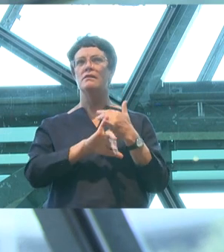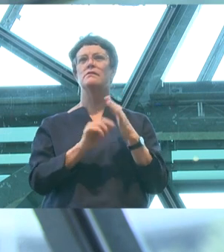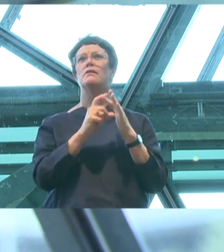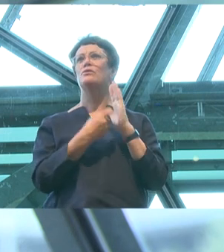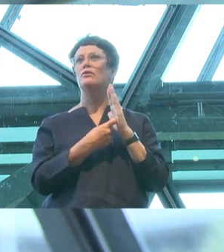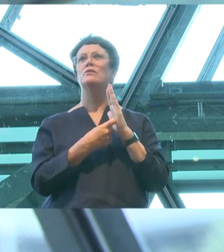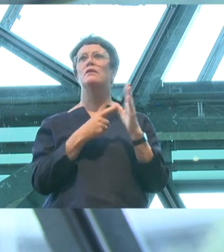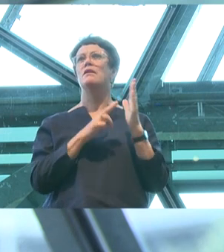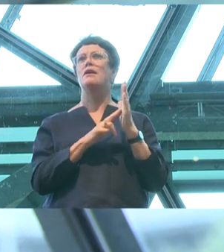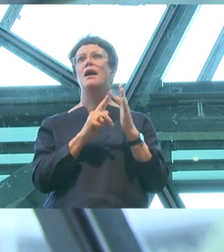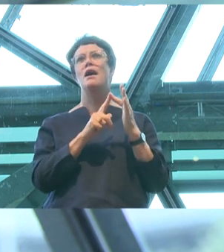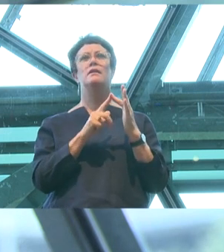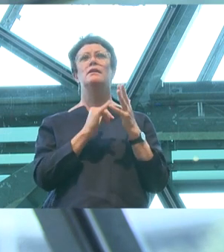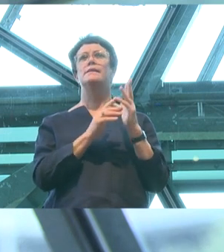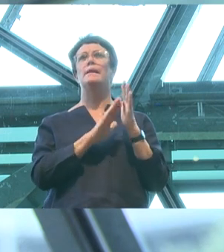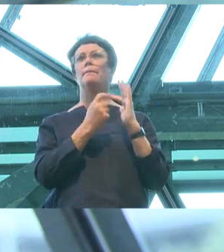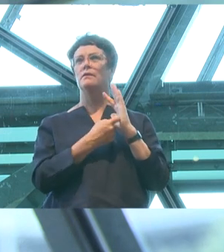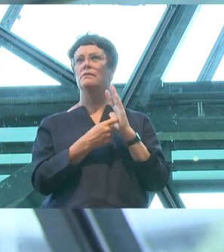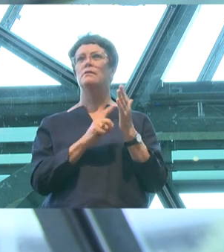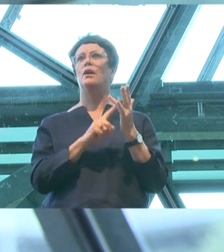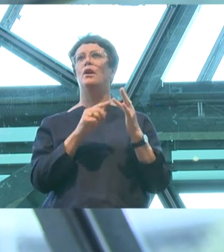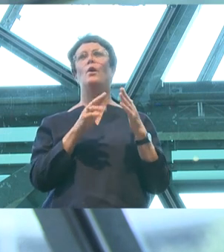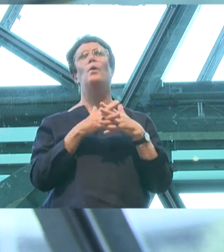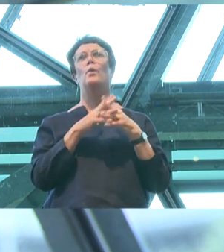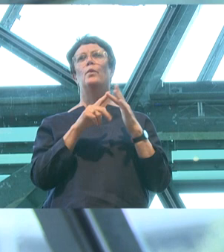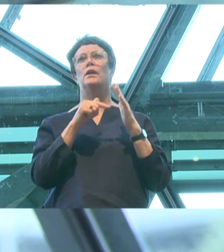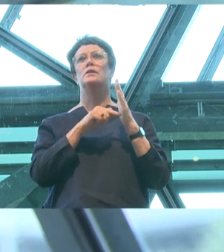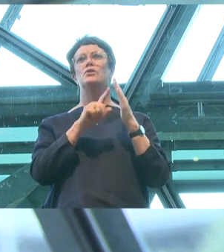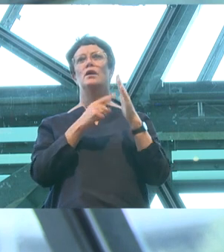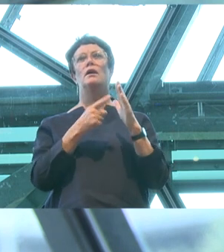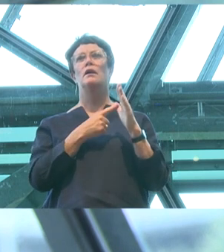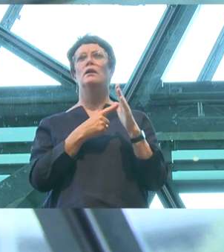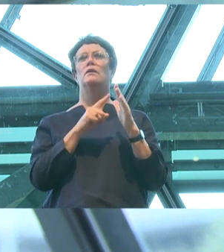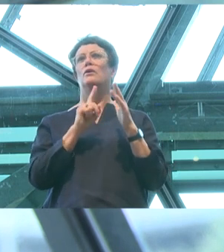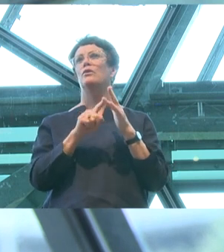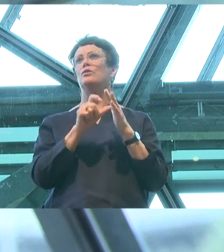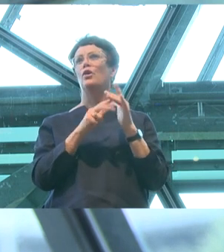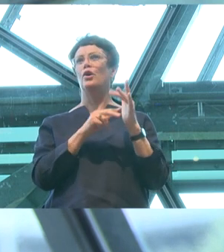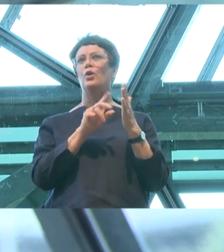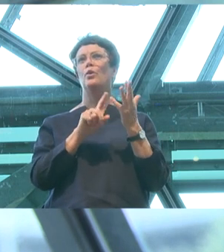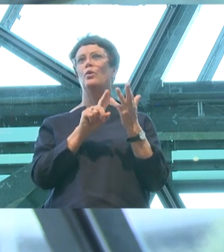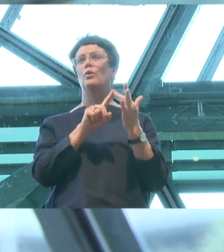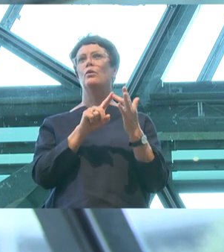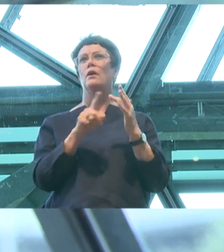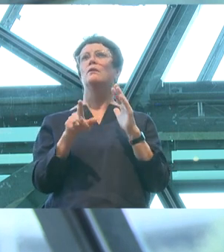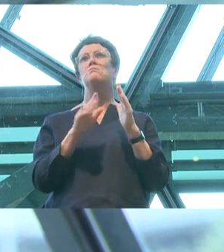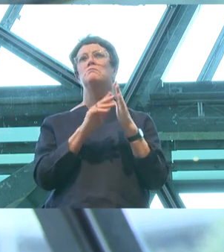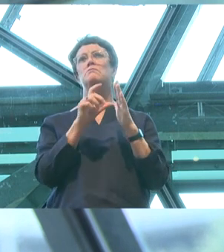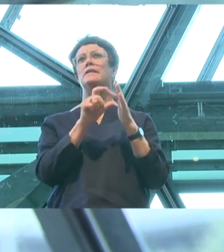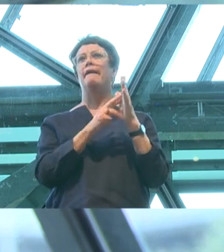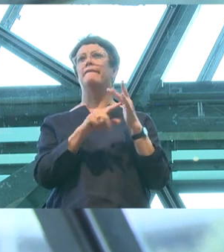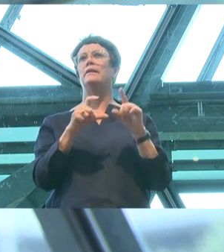Lewitra O'Donoghue, David Marr. And reading that list again and realising I would be about to join their ranks